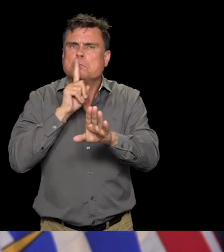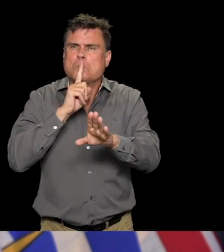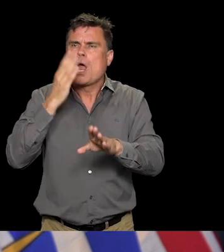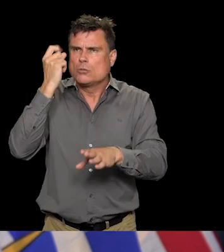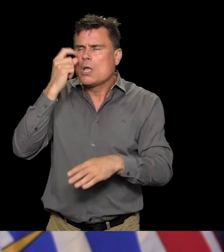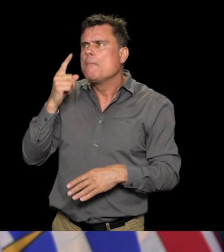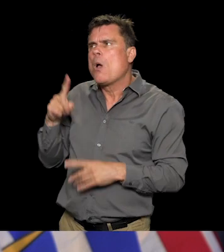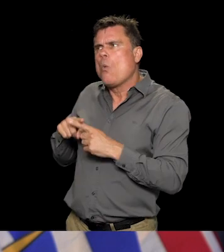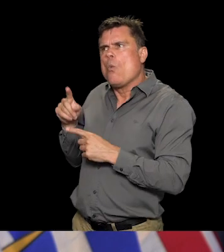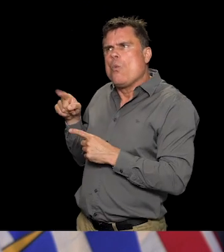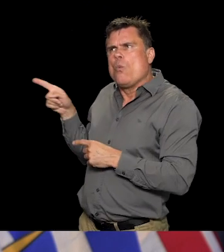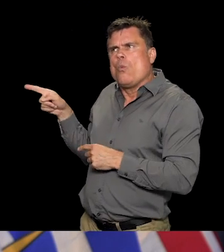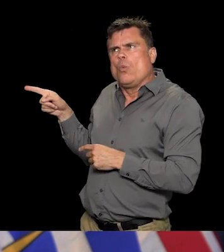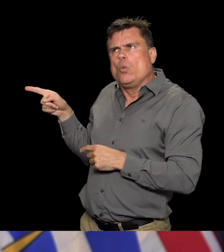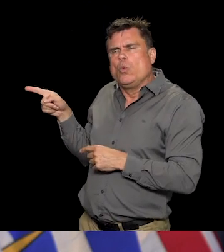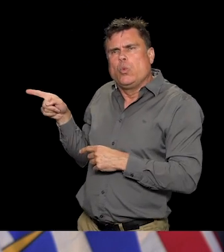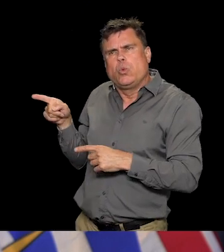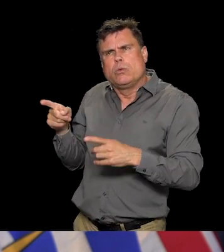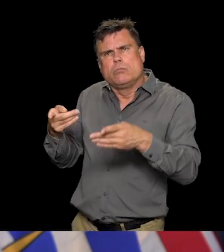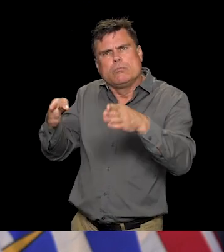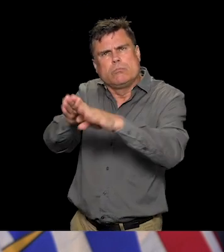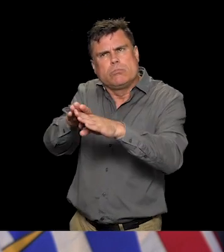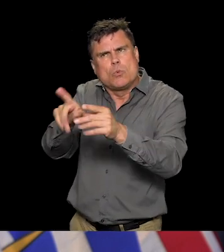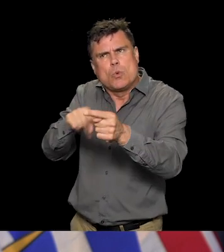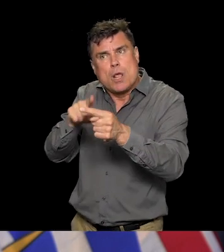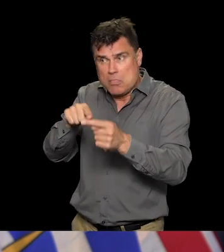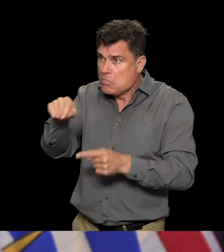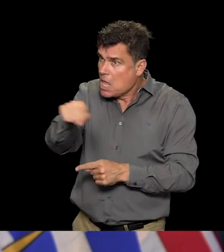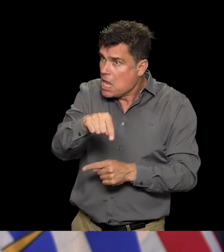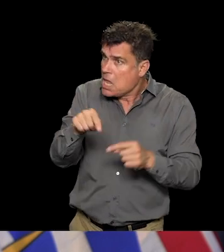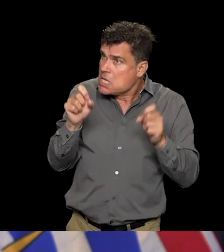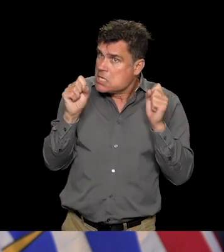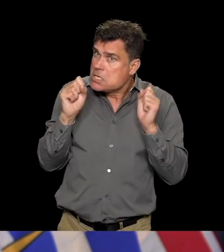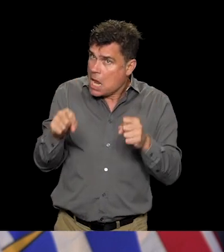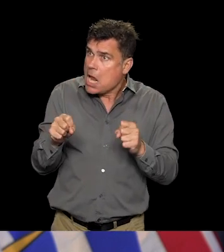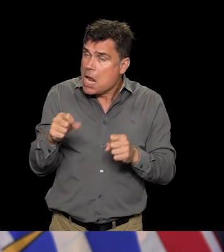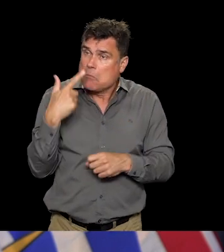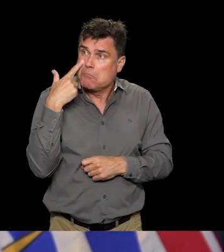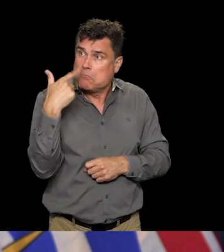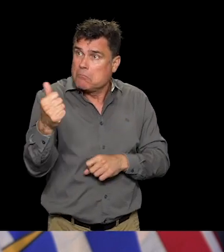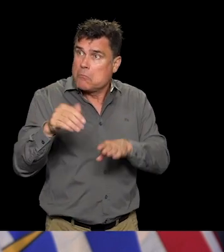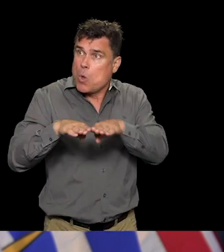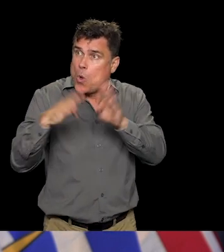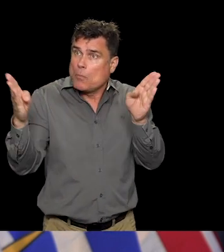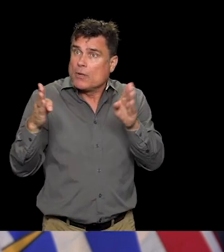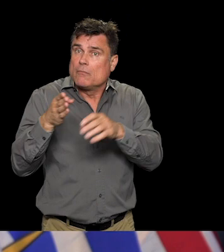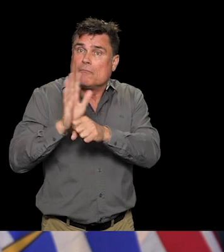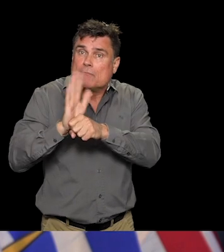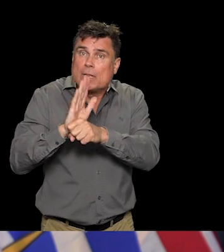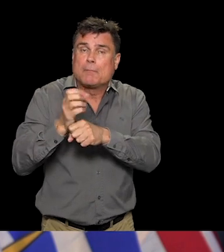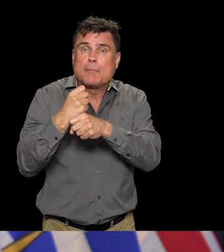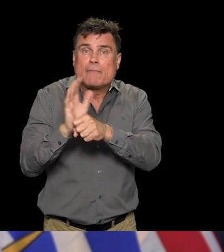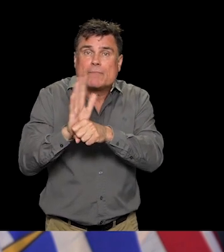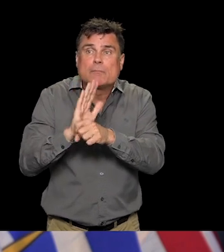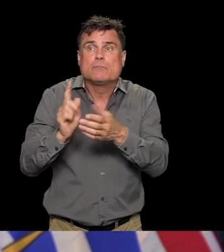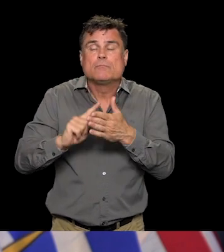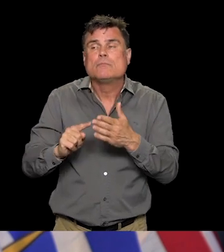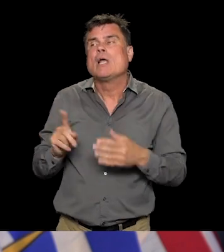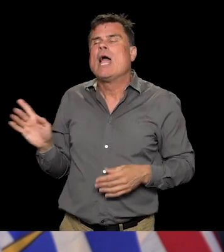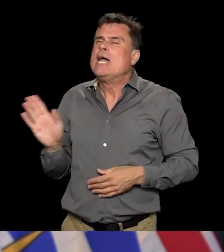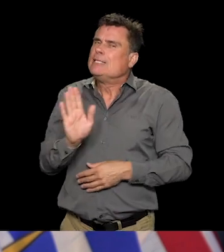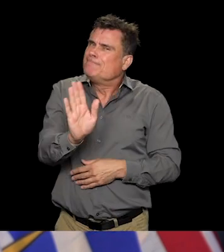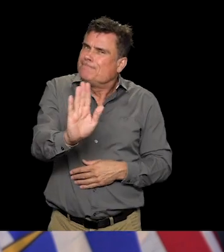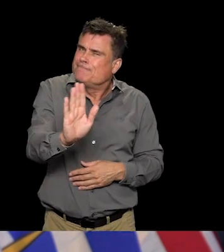I correct? Not entirely, no. We have had an order around both local orders and provincial orders